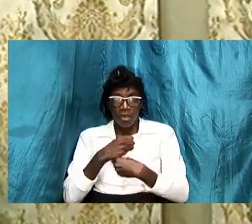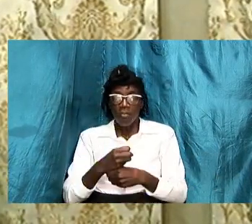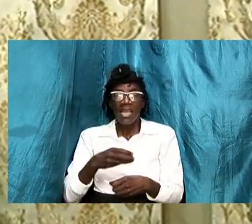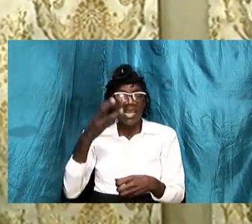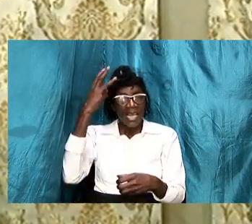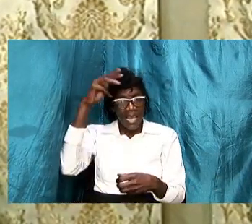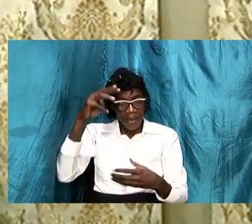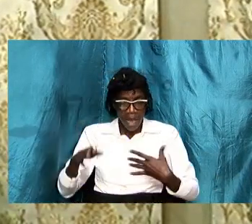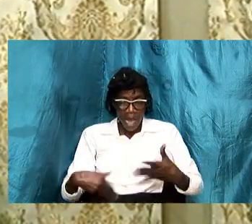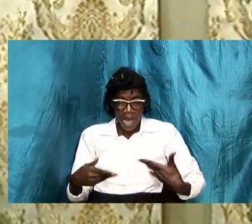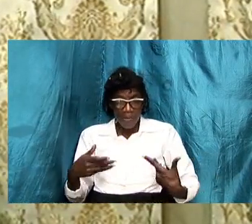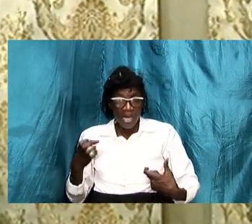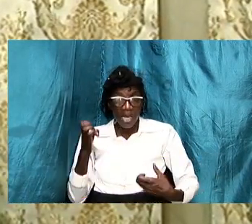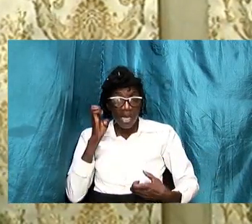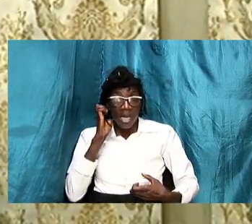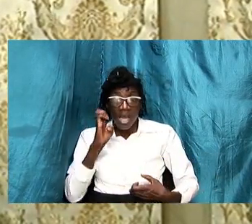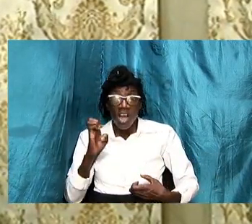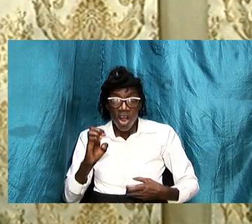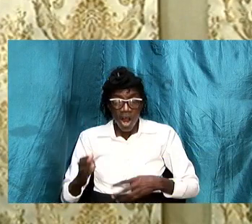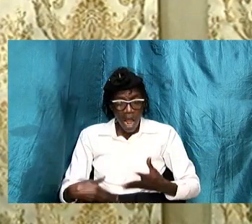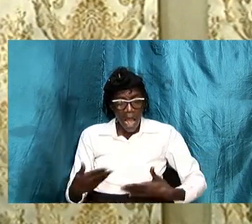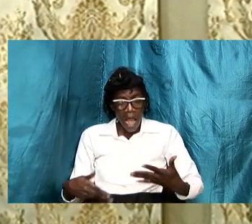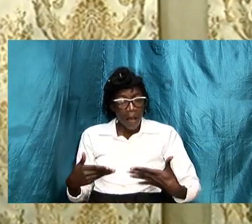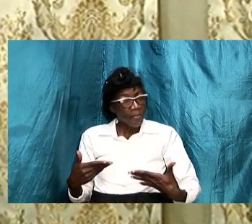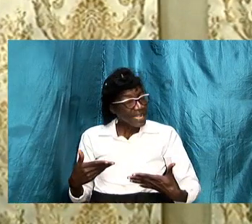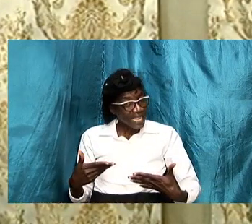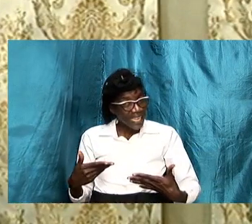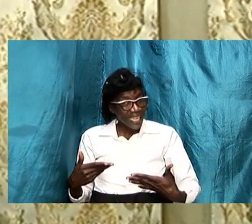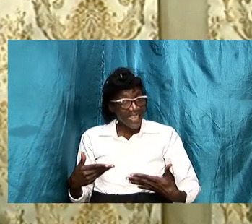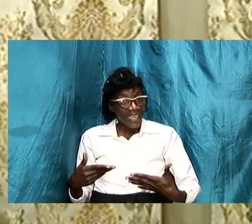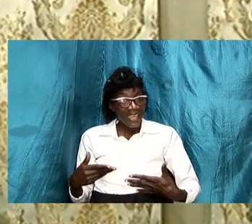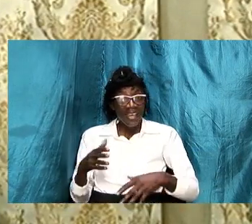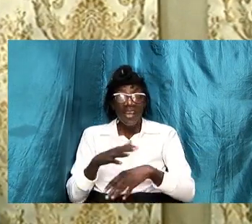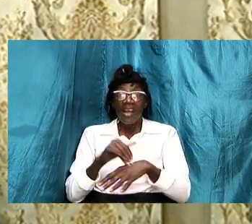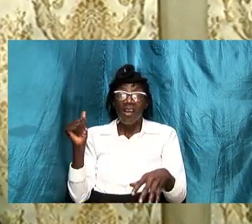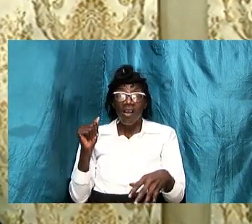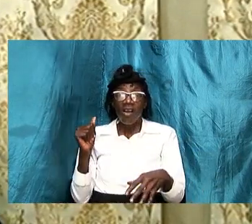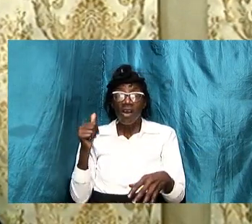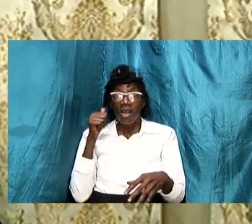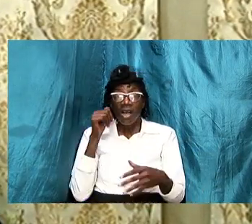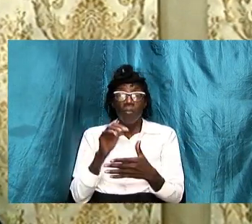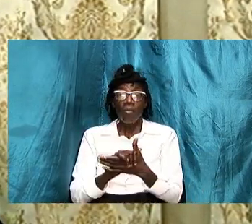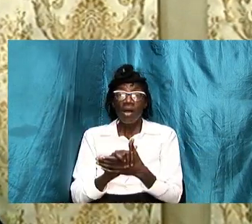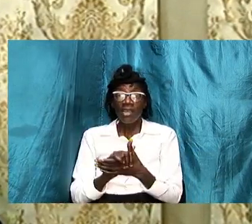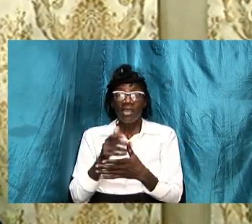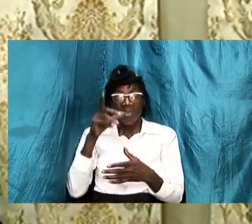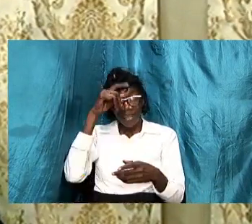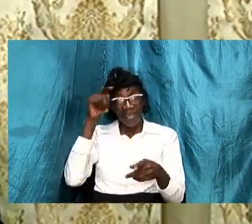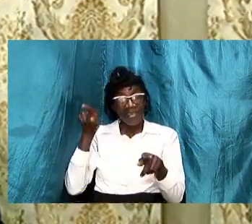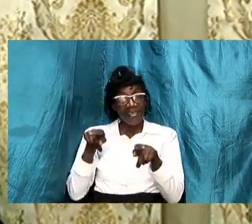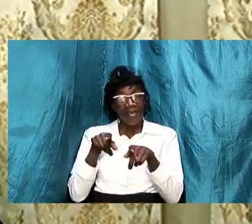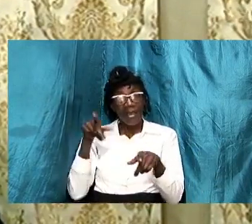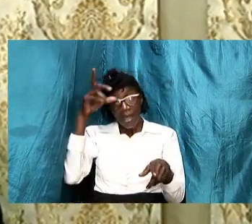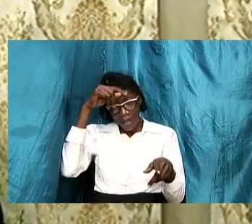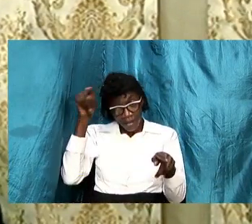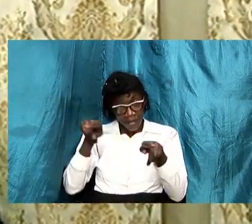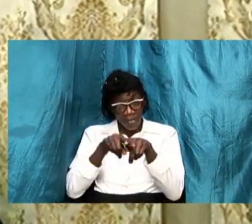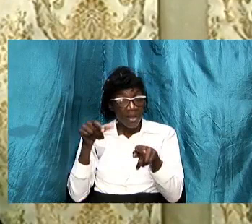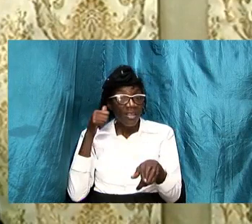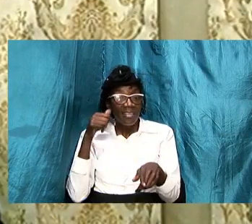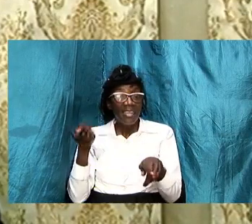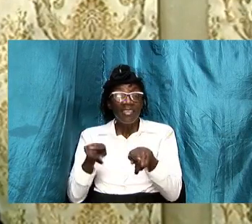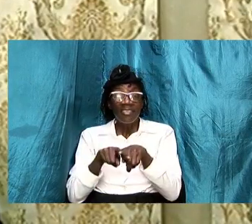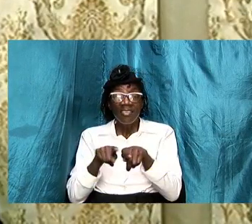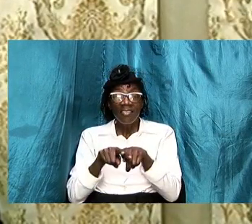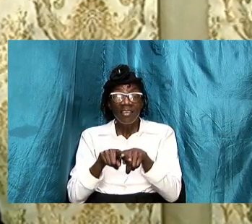and to make her happy it is a call brothers and sisters to serve don't look